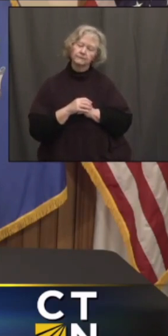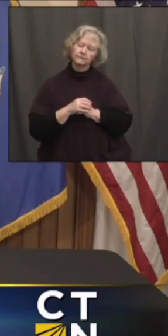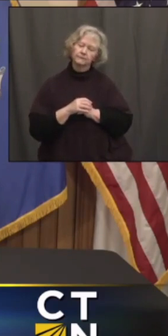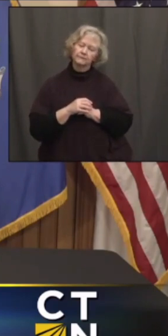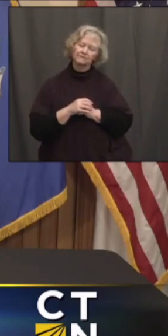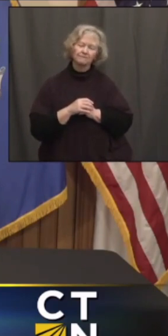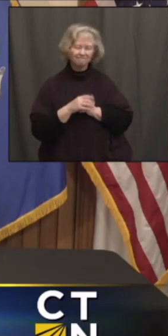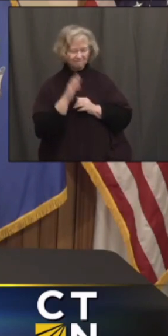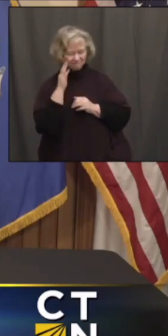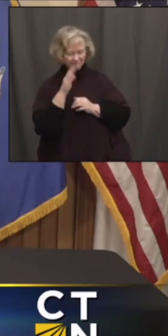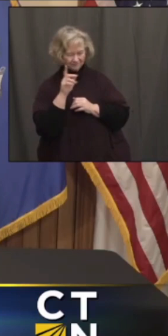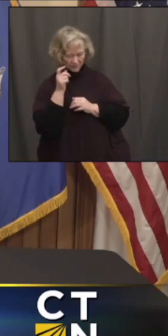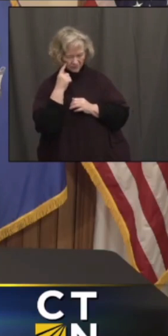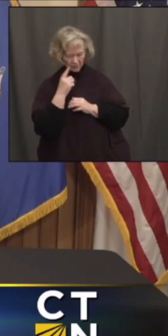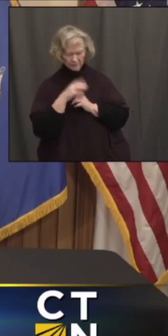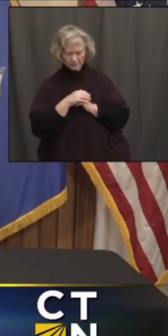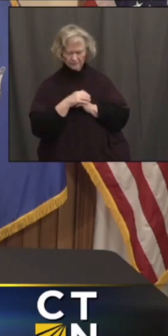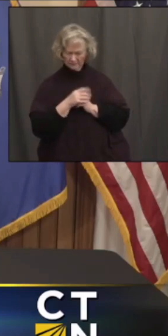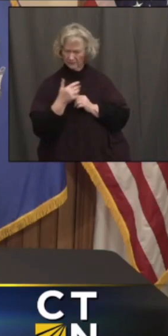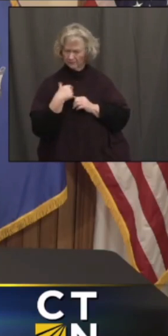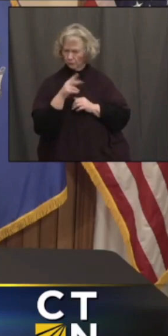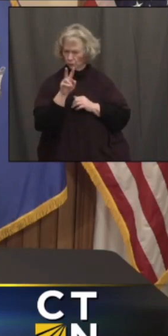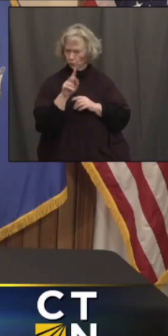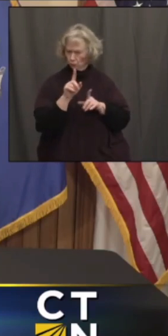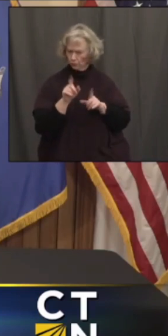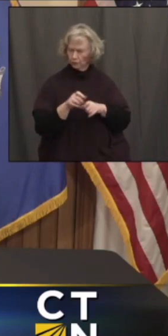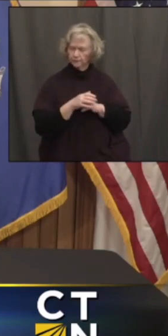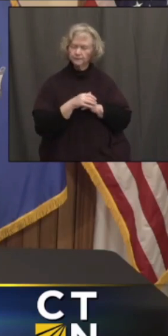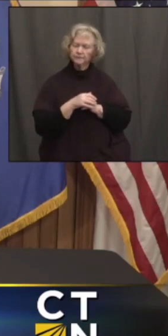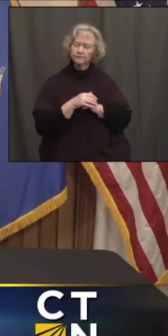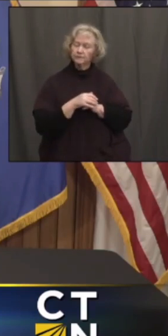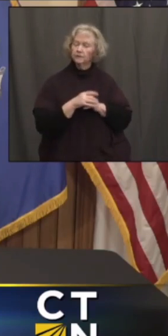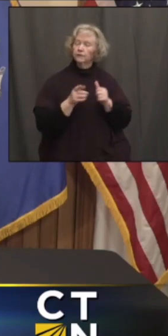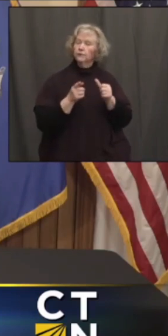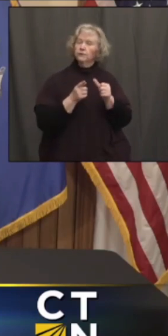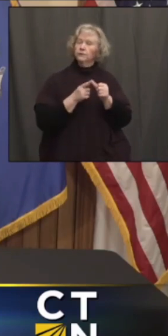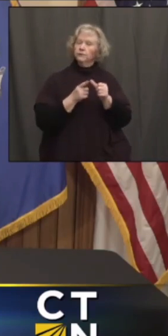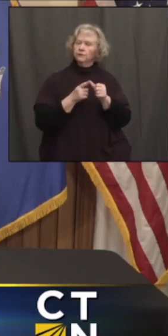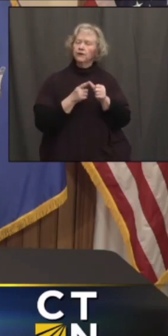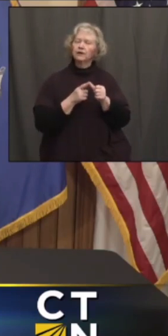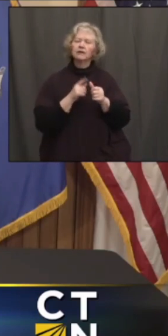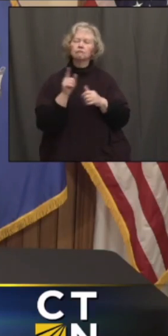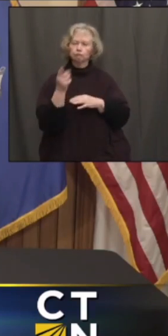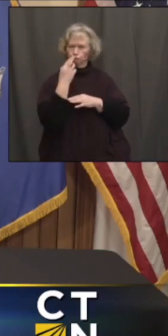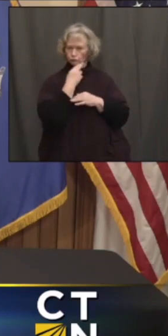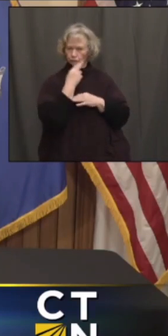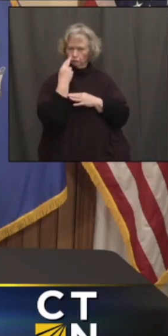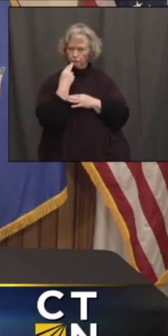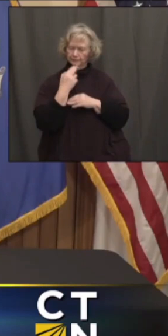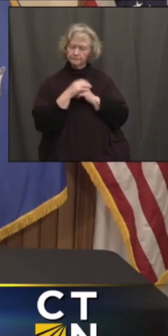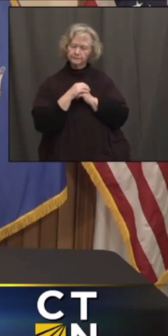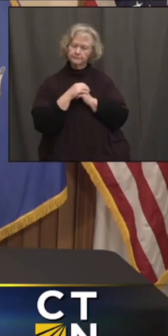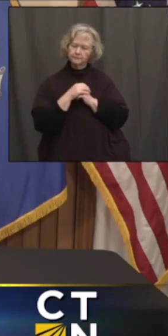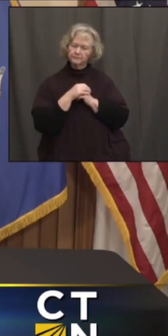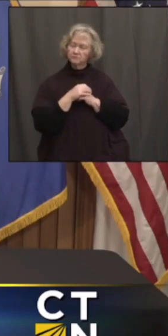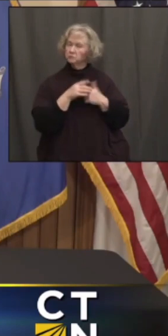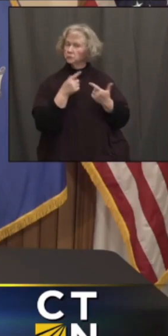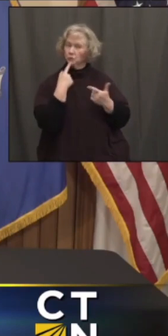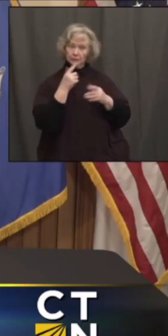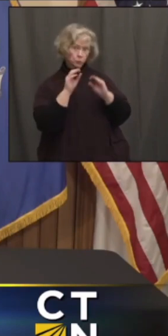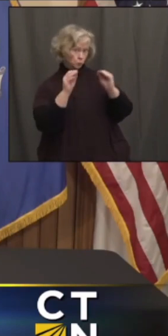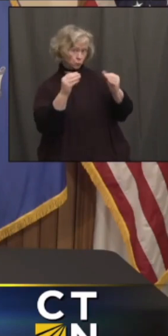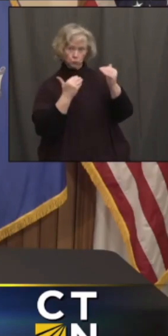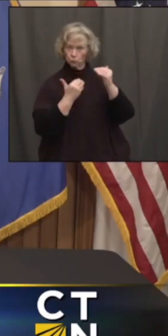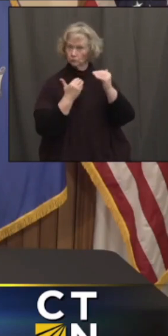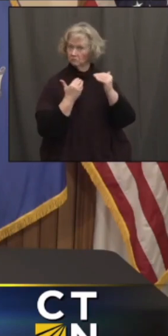Hi, Governor. Governor, I have two questions for you. The first is for the restaurants. If you're eliminating capacity,